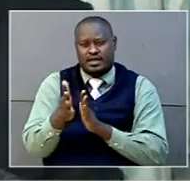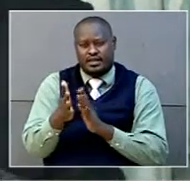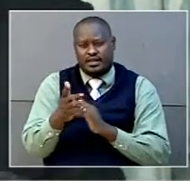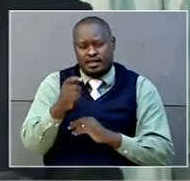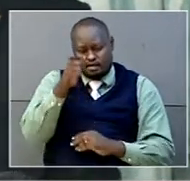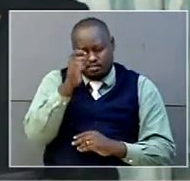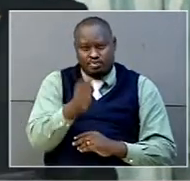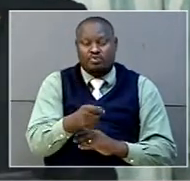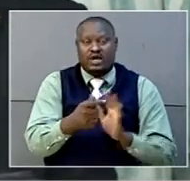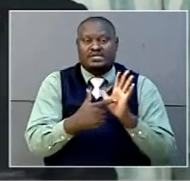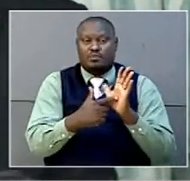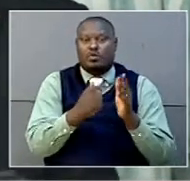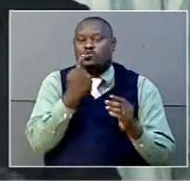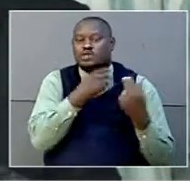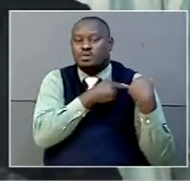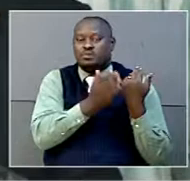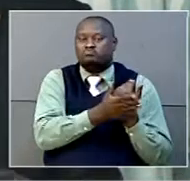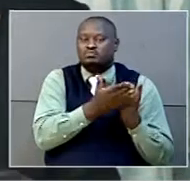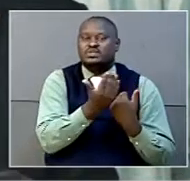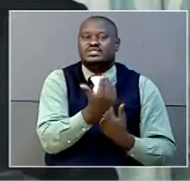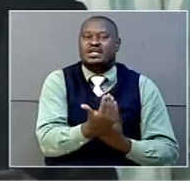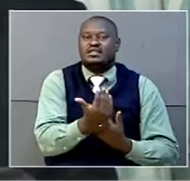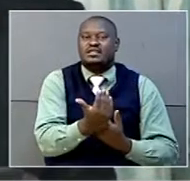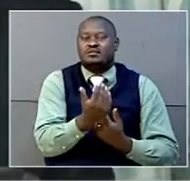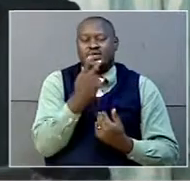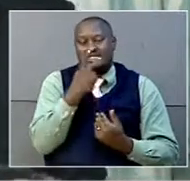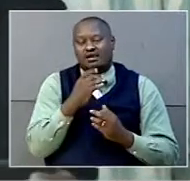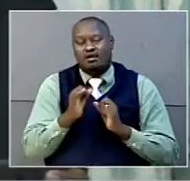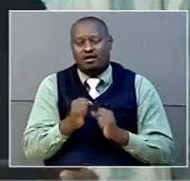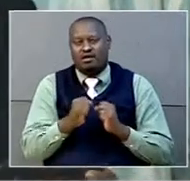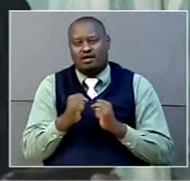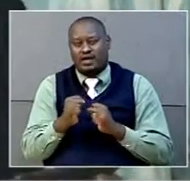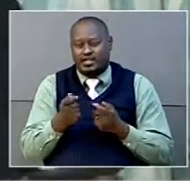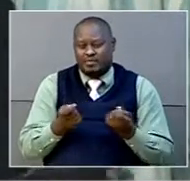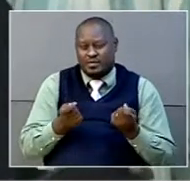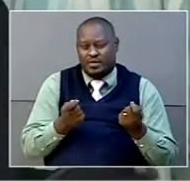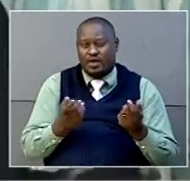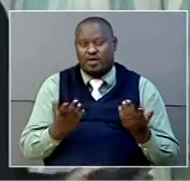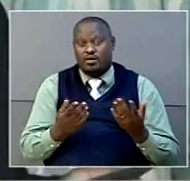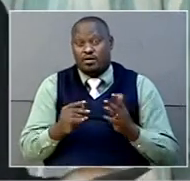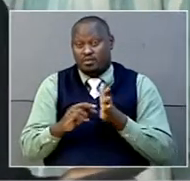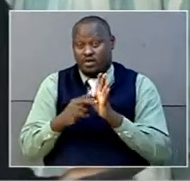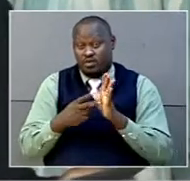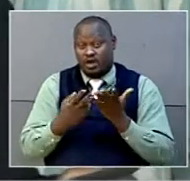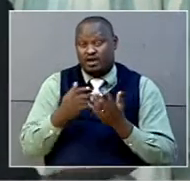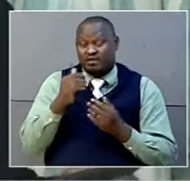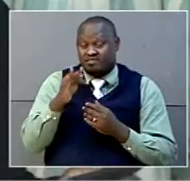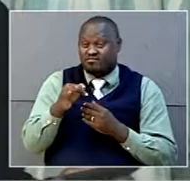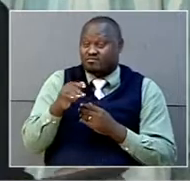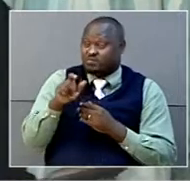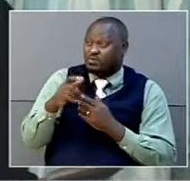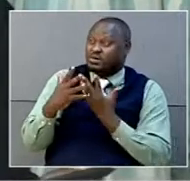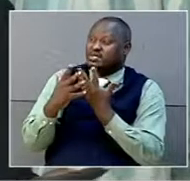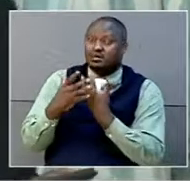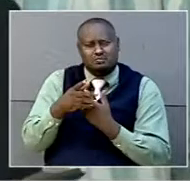sentences as an injection is to treatment, that most local people, unless you inject them, they don't think you have